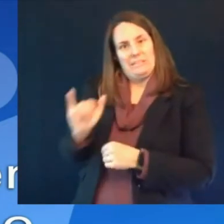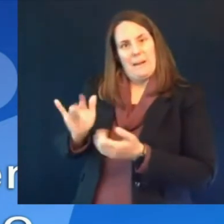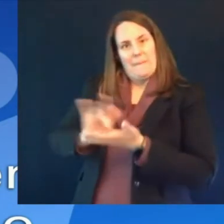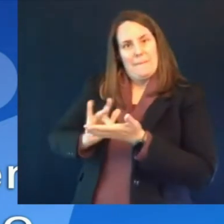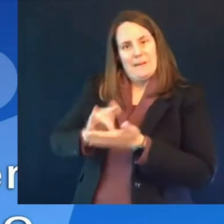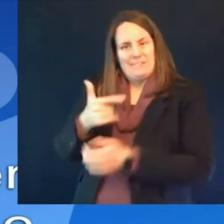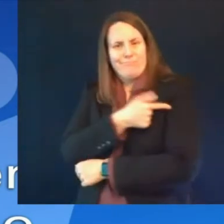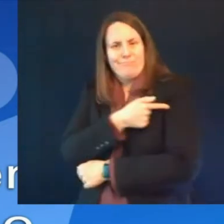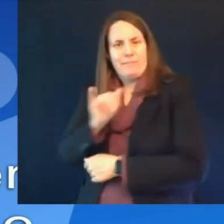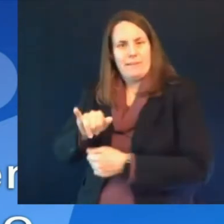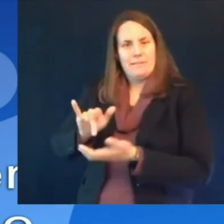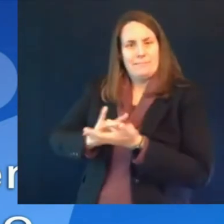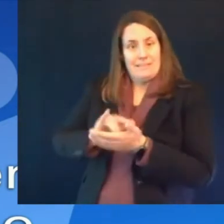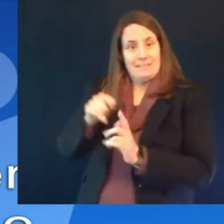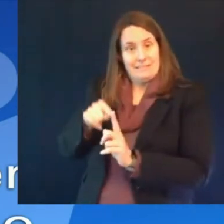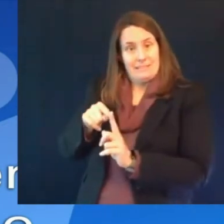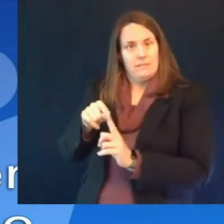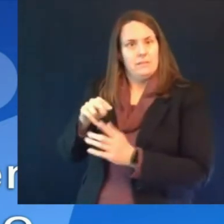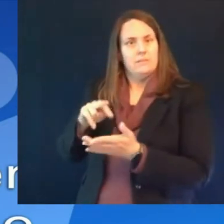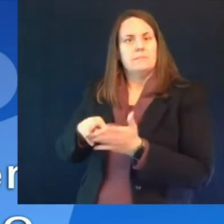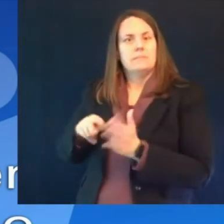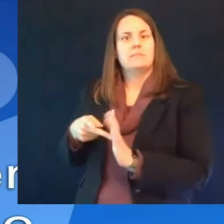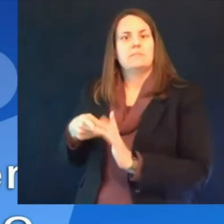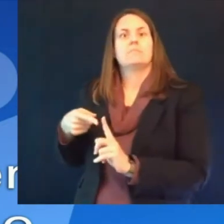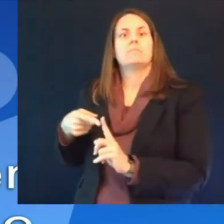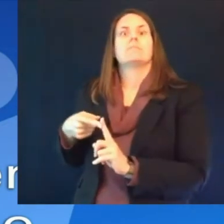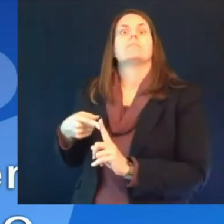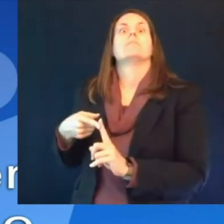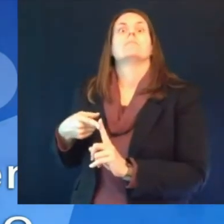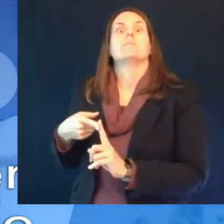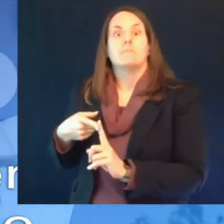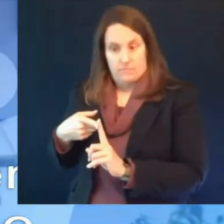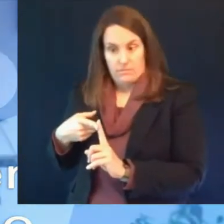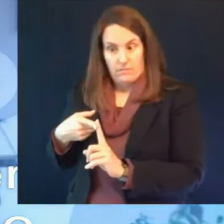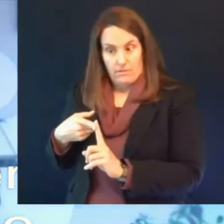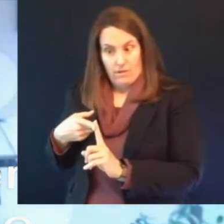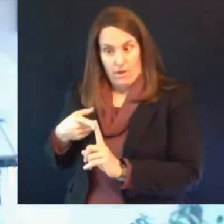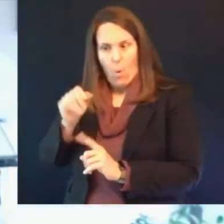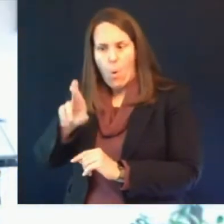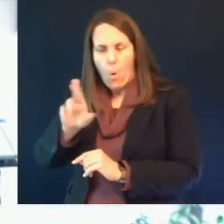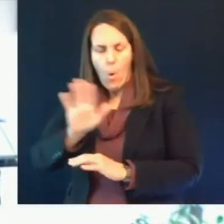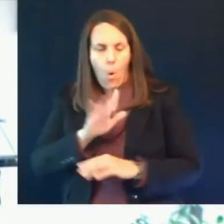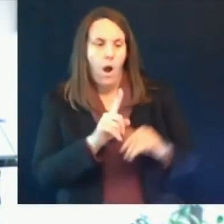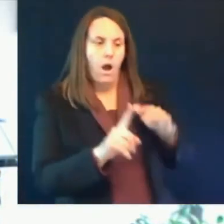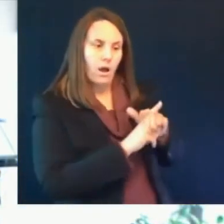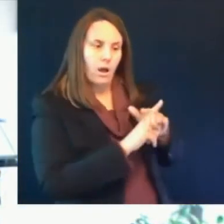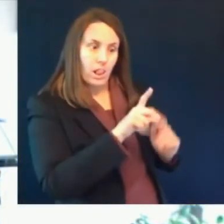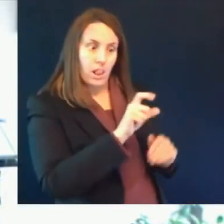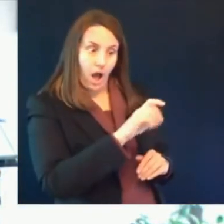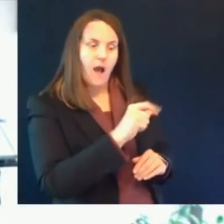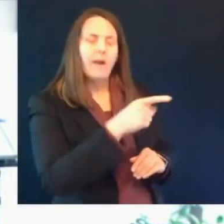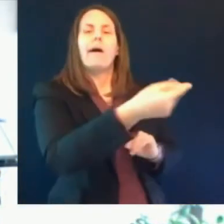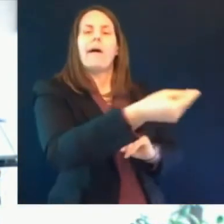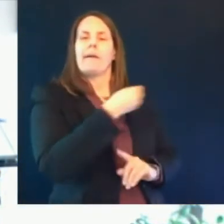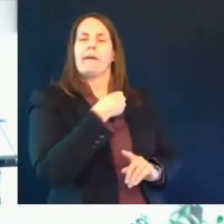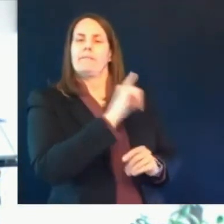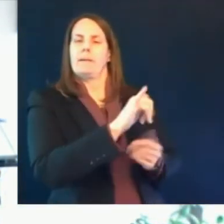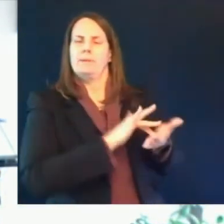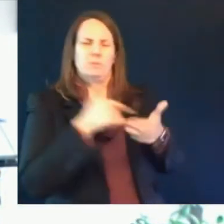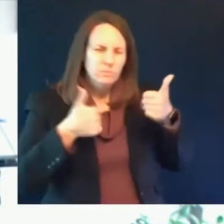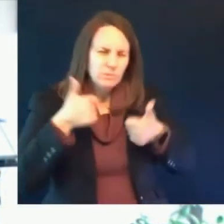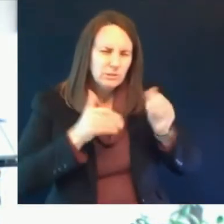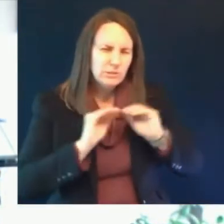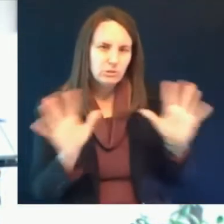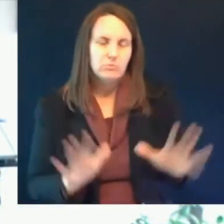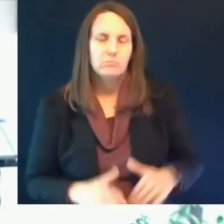this disorder great question happy to talk more about that you know importantly the the um initial